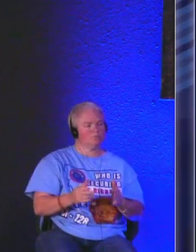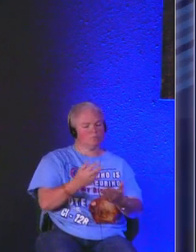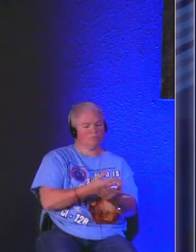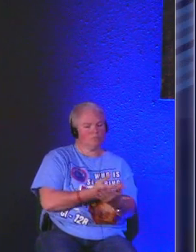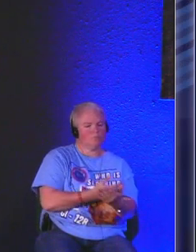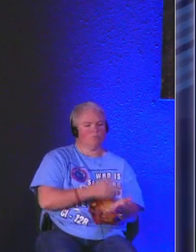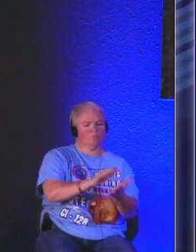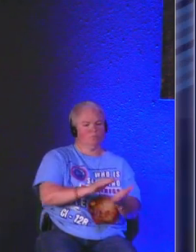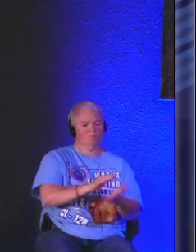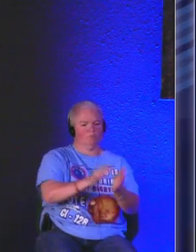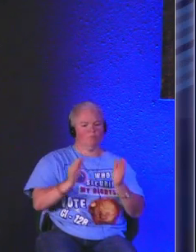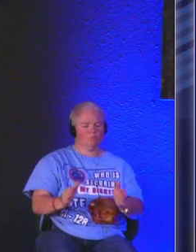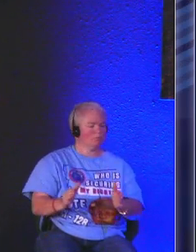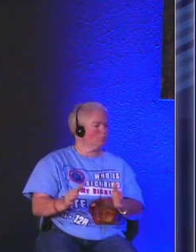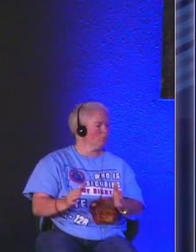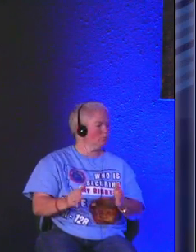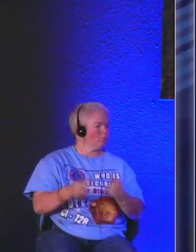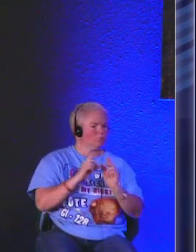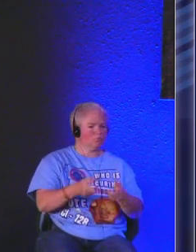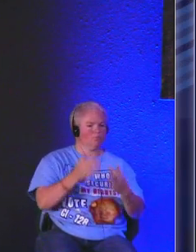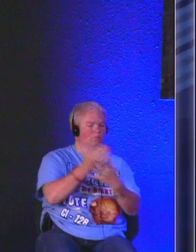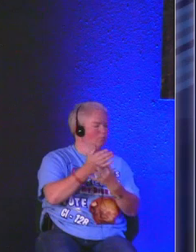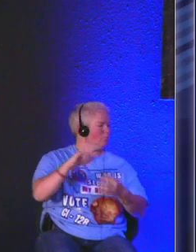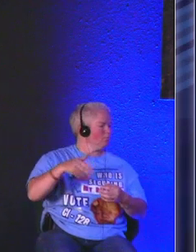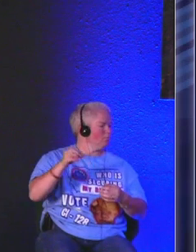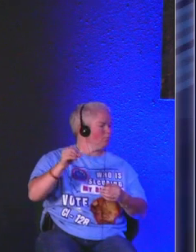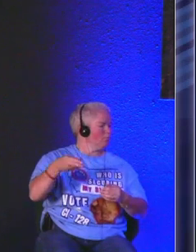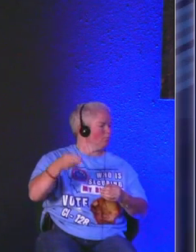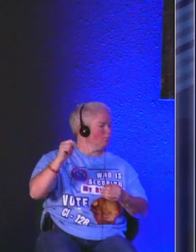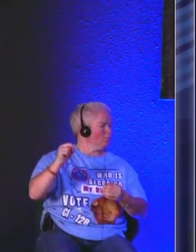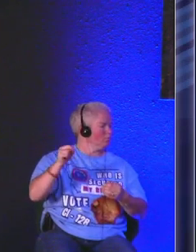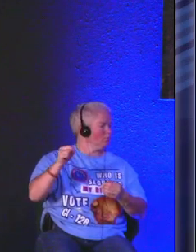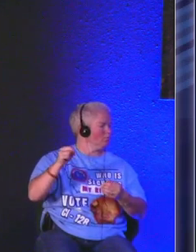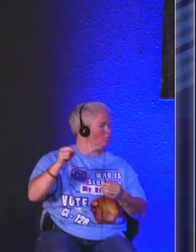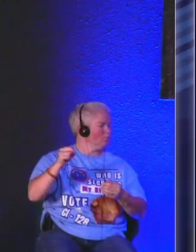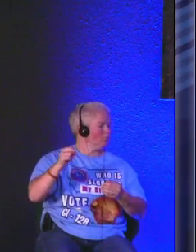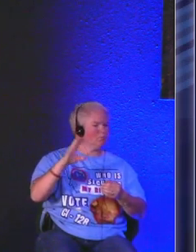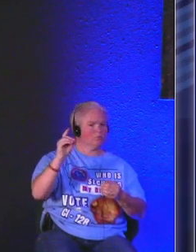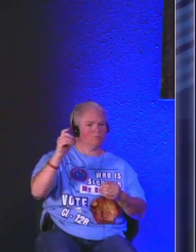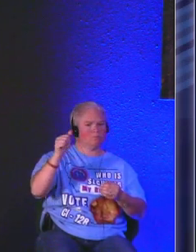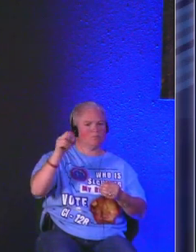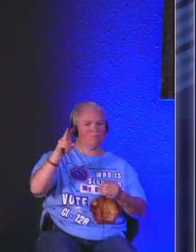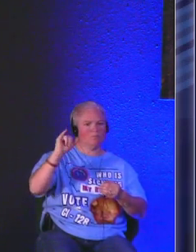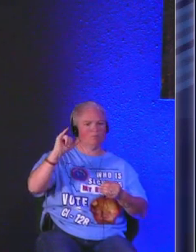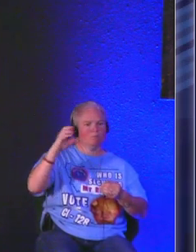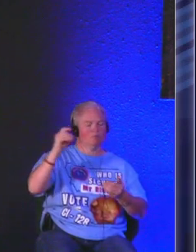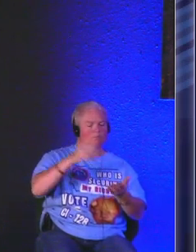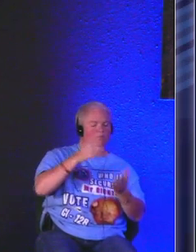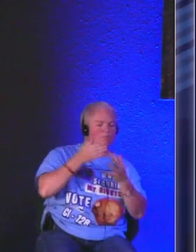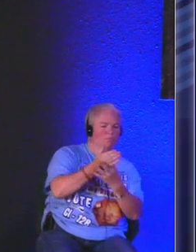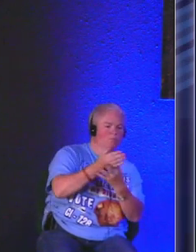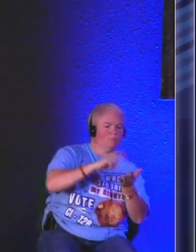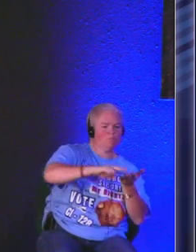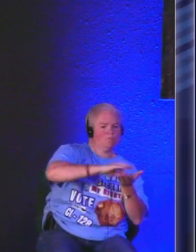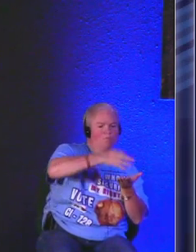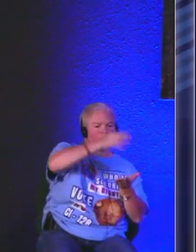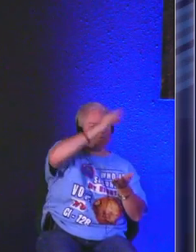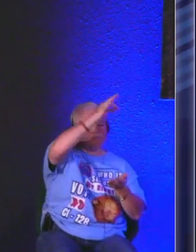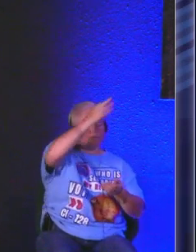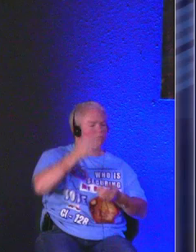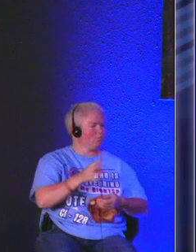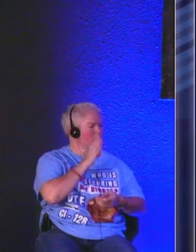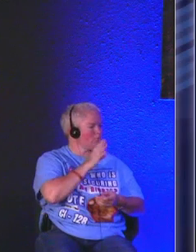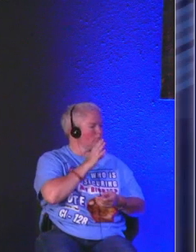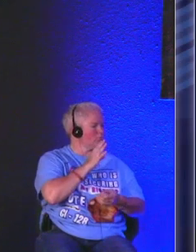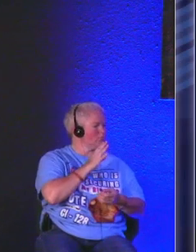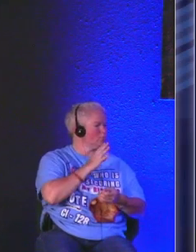shepherd so if we go through this in John it's it's it's of David through the Holy Spirit spoke